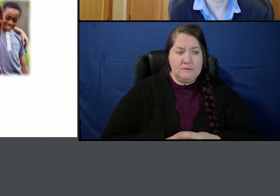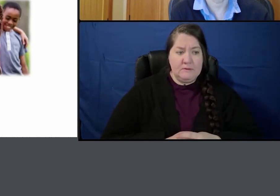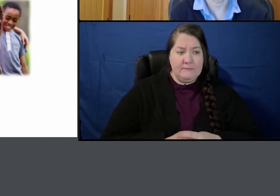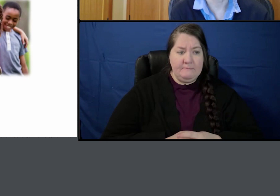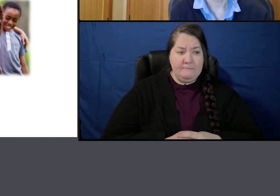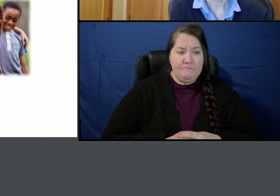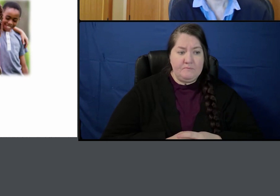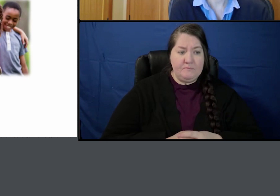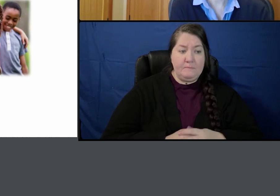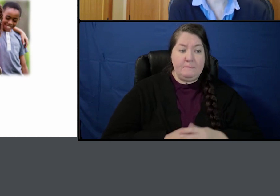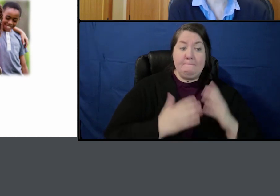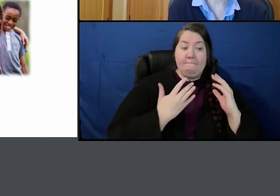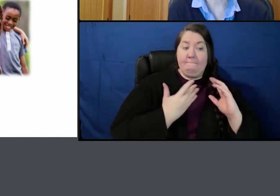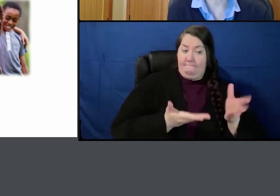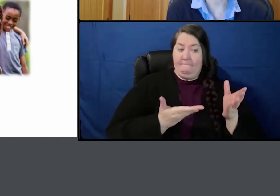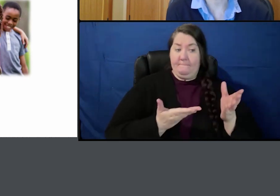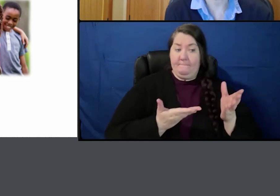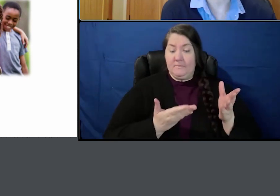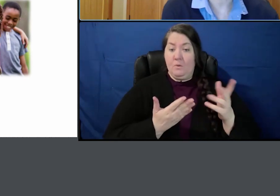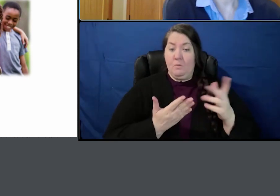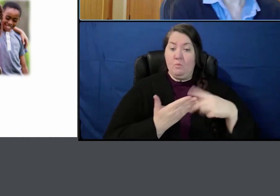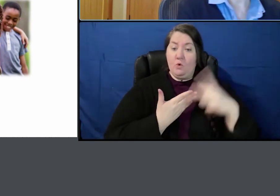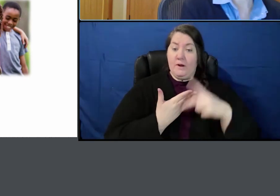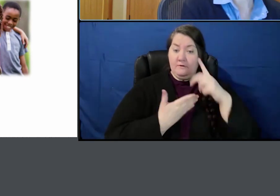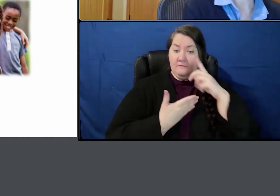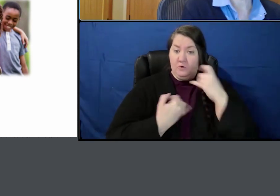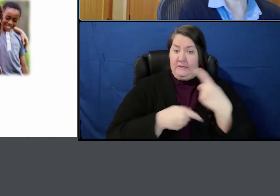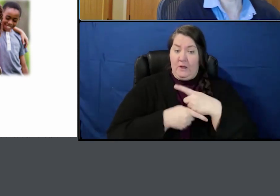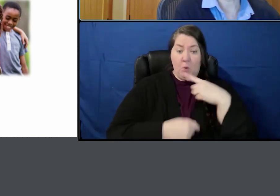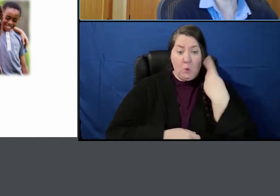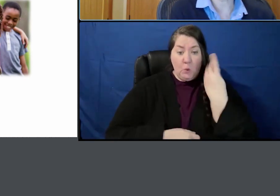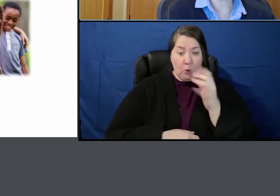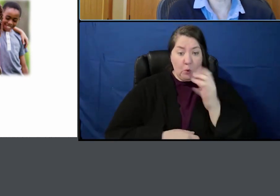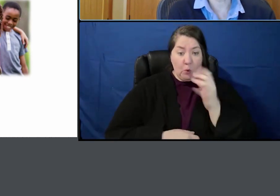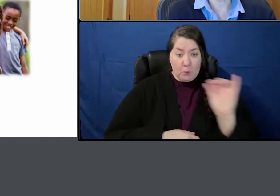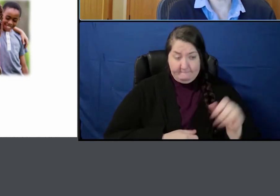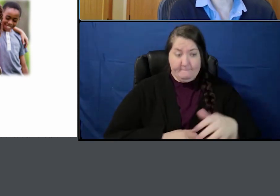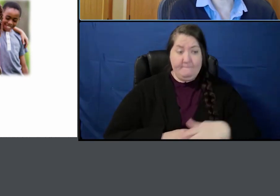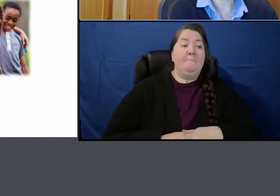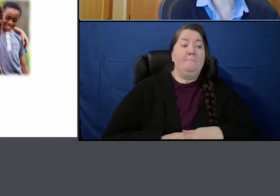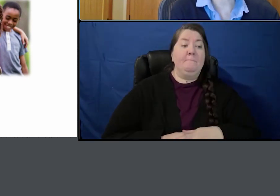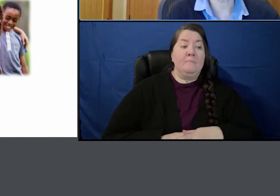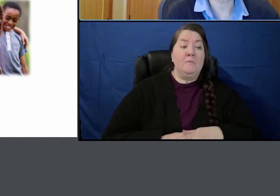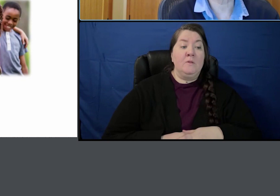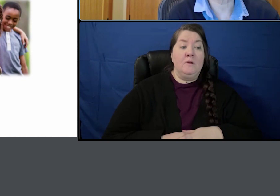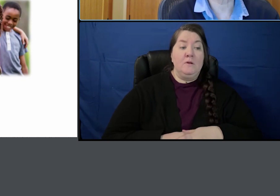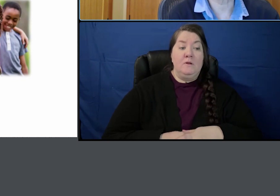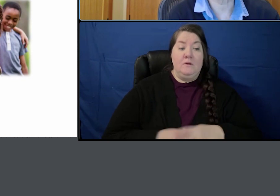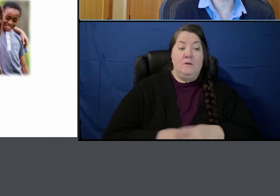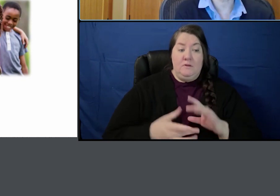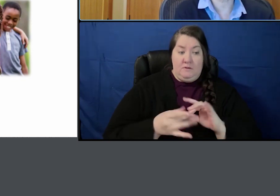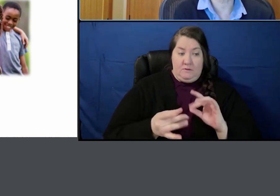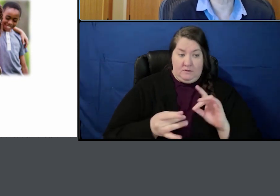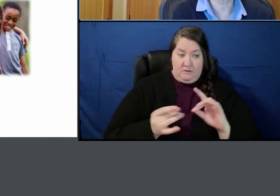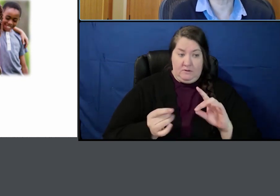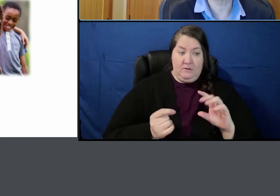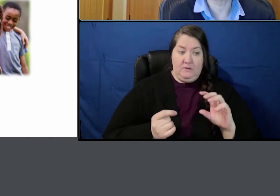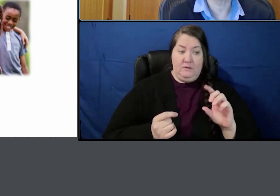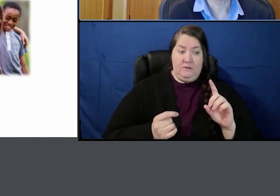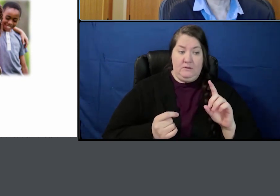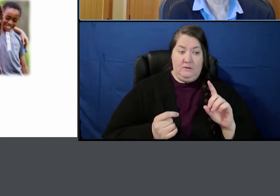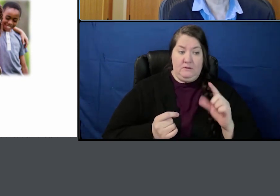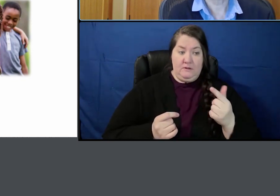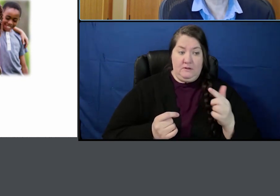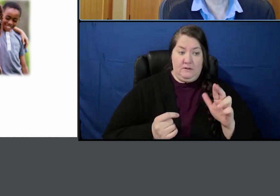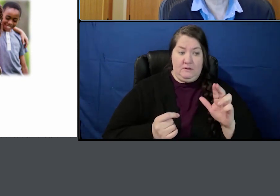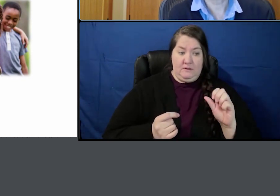Thank you. So as far as the overview, we will be hearing talks from Dr. Gustafson with the Q